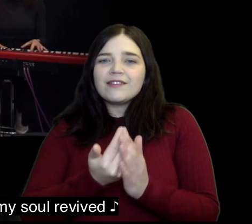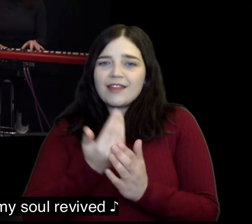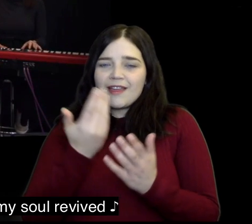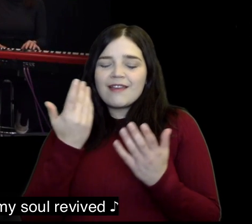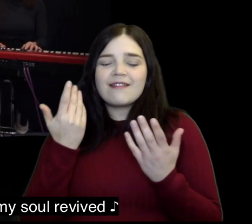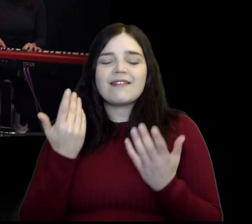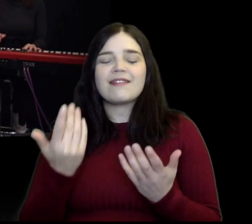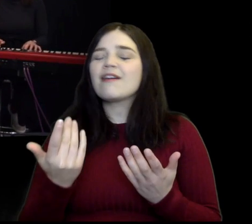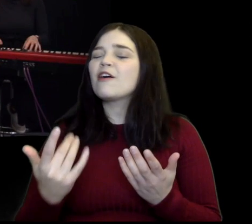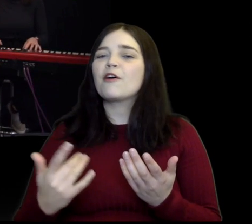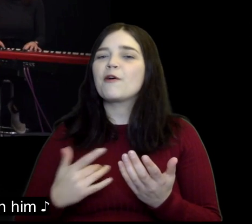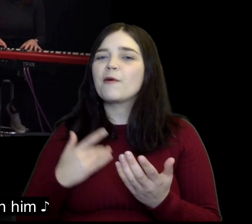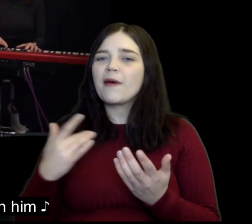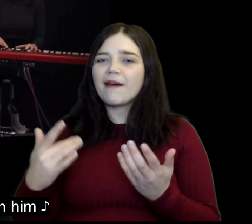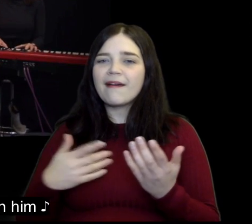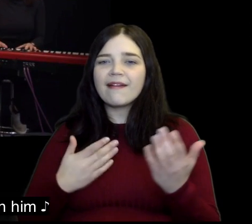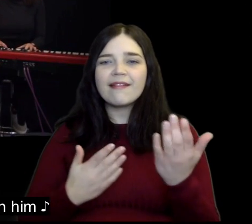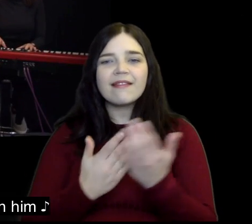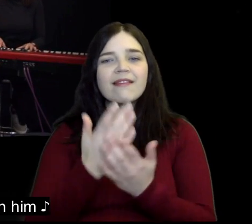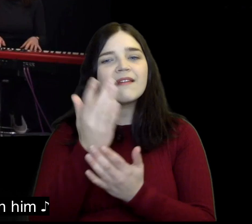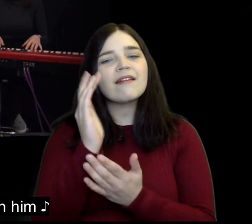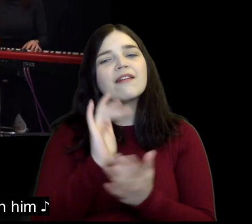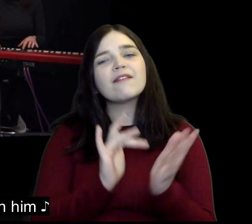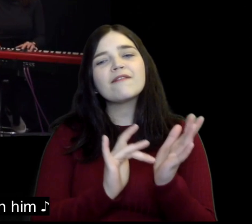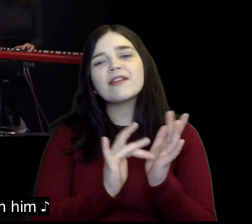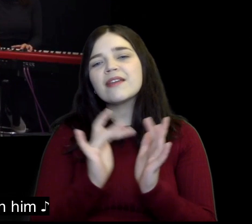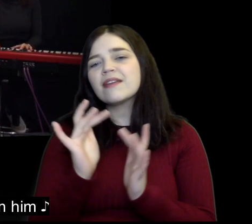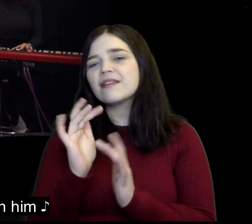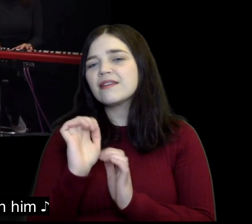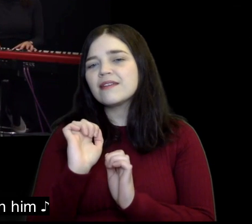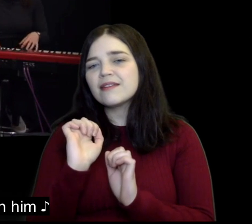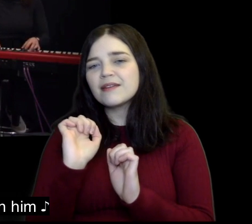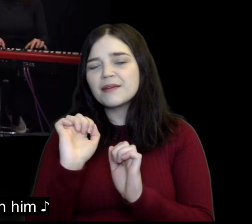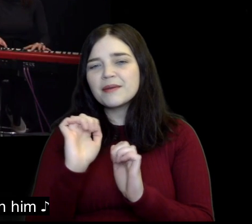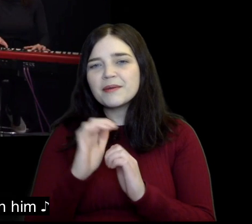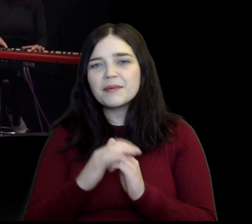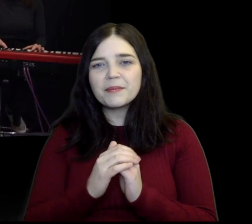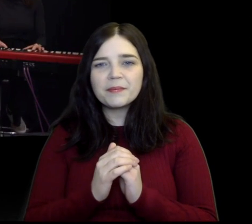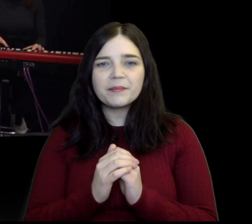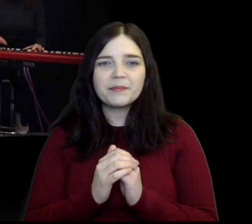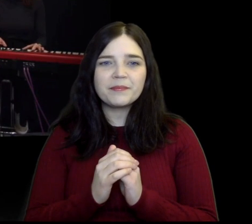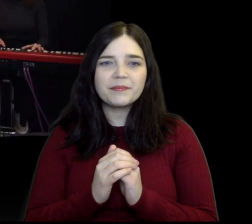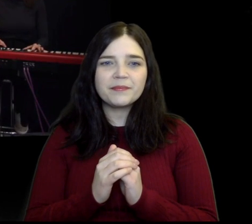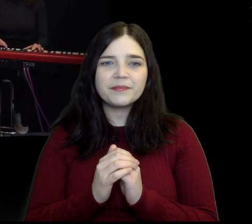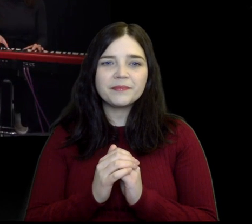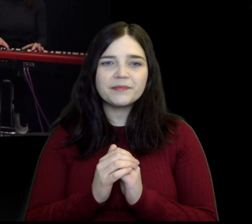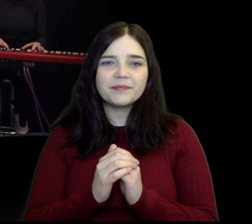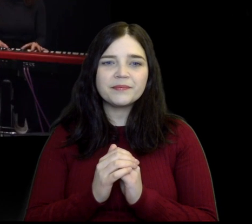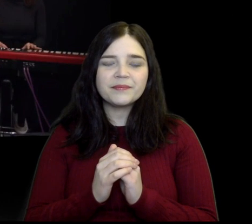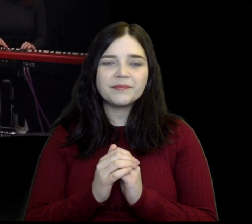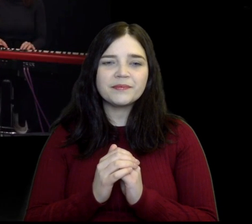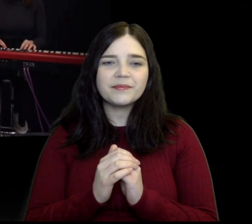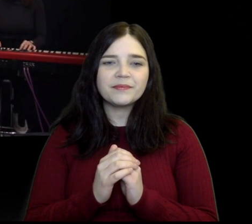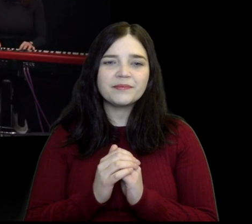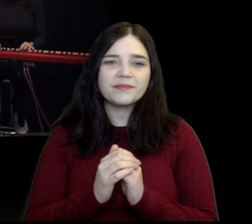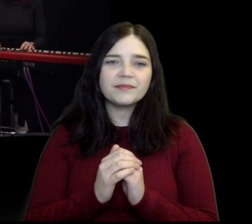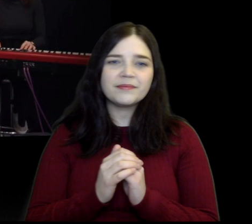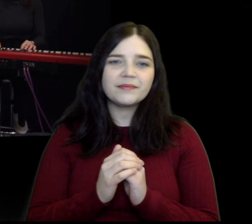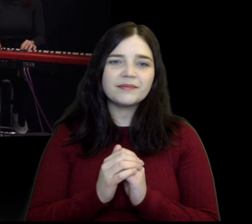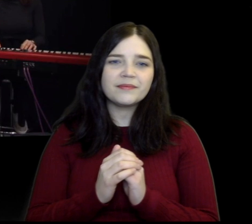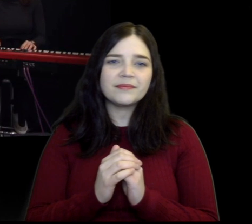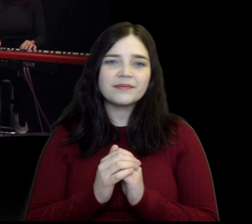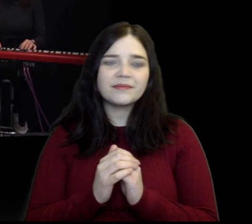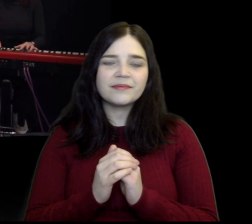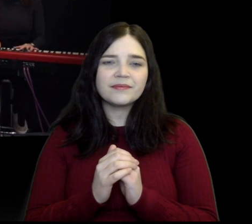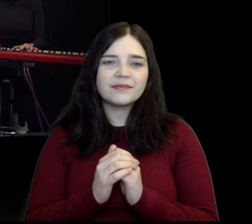was quenched my soul revived and now I live in